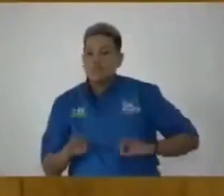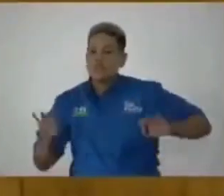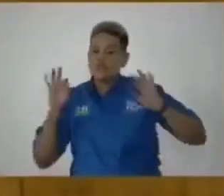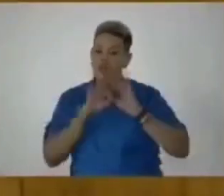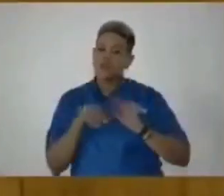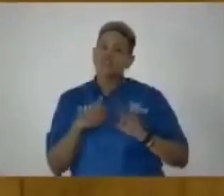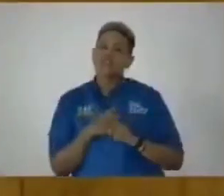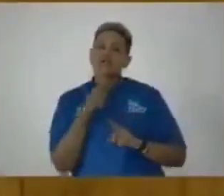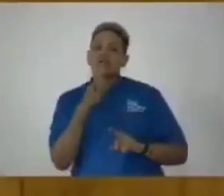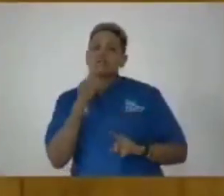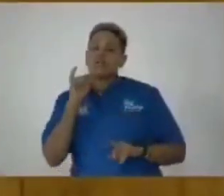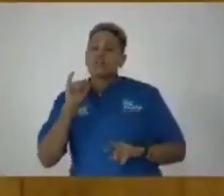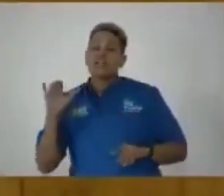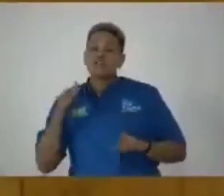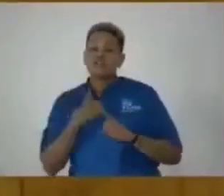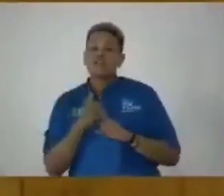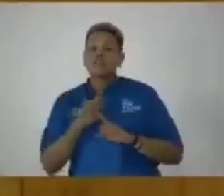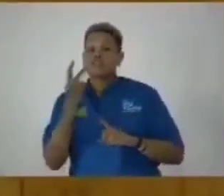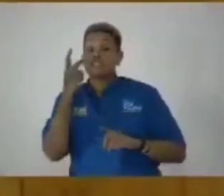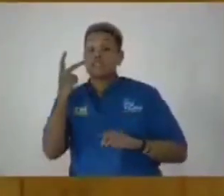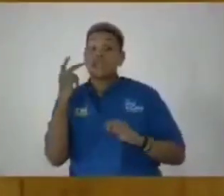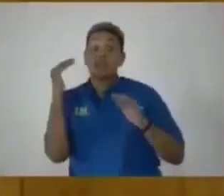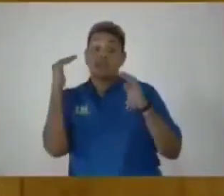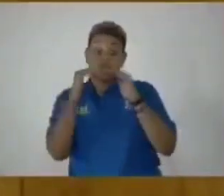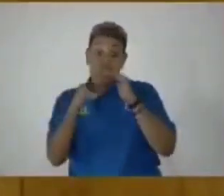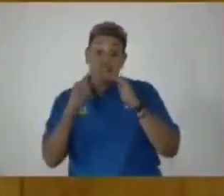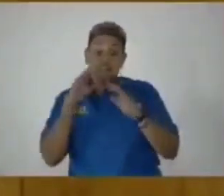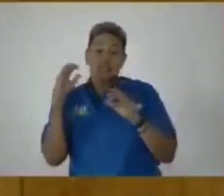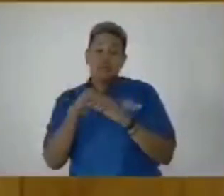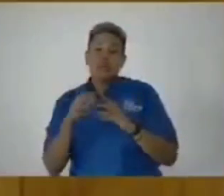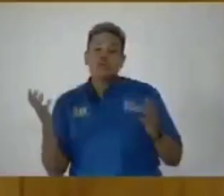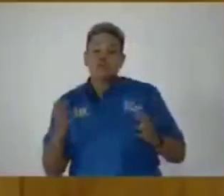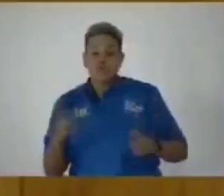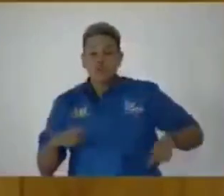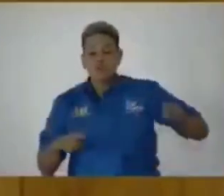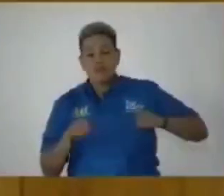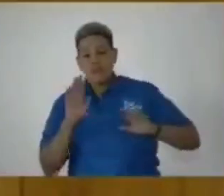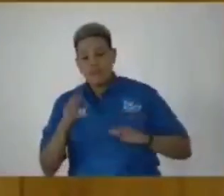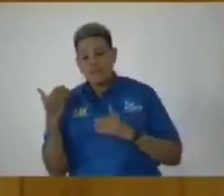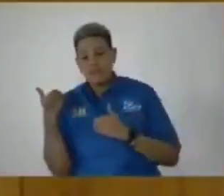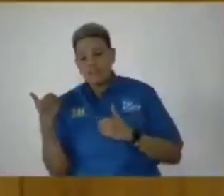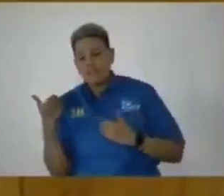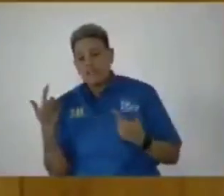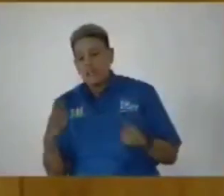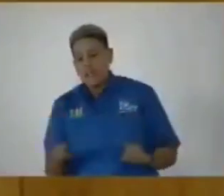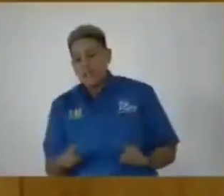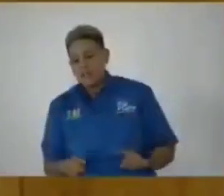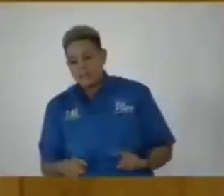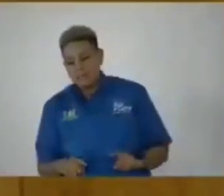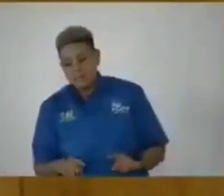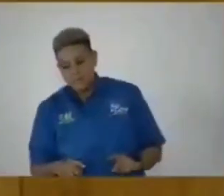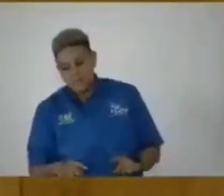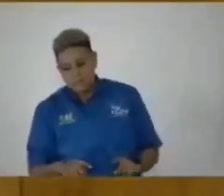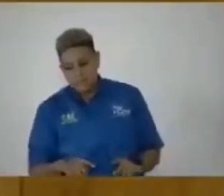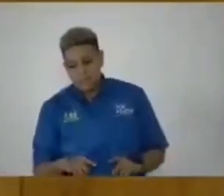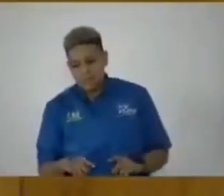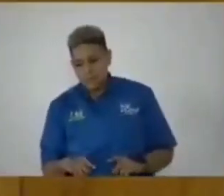that the Integrity Commission see fairness as part of what is their mandate. On the other hand,